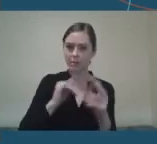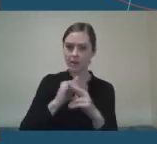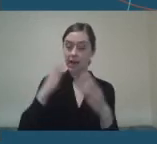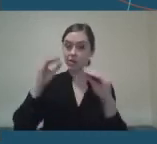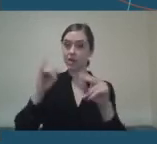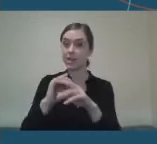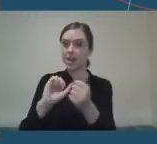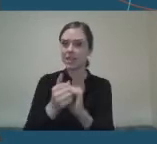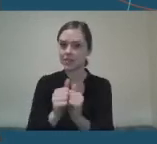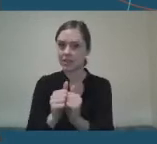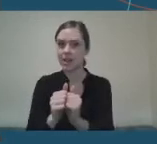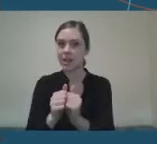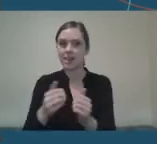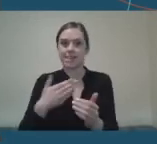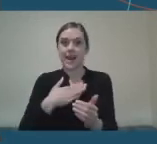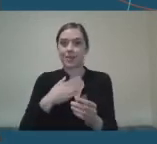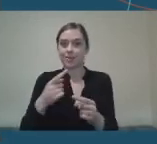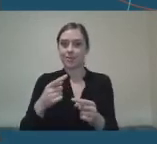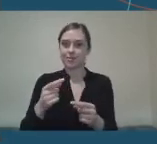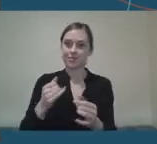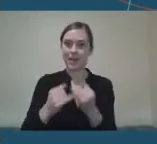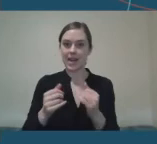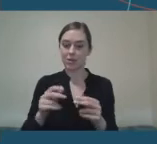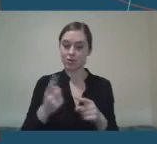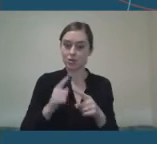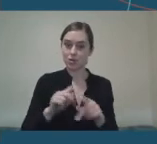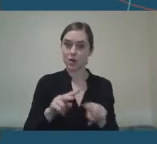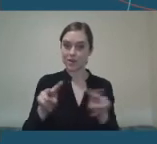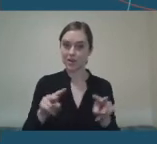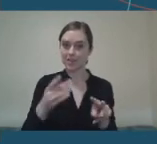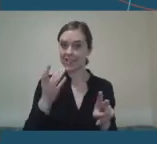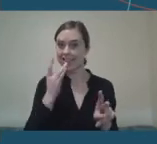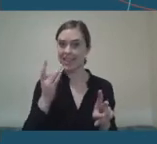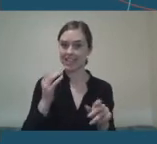play just a short video, give people a taste of the program before we talk to the HSE.